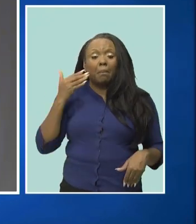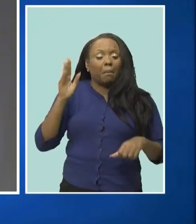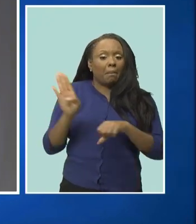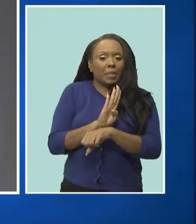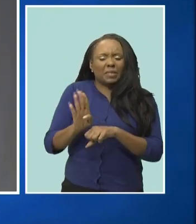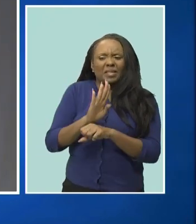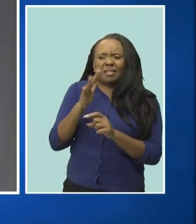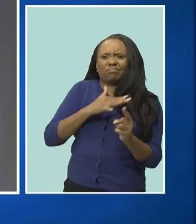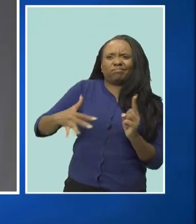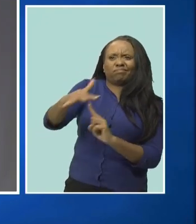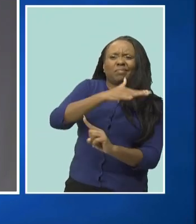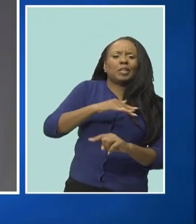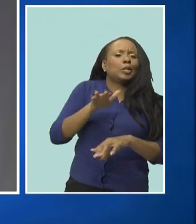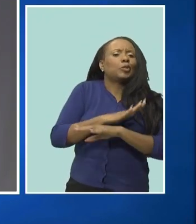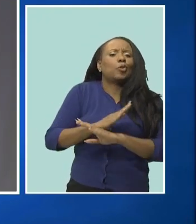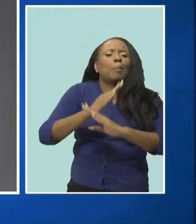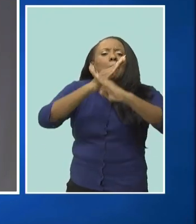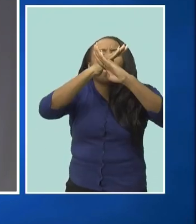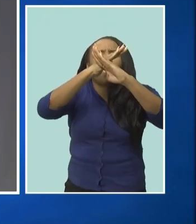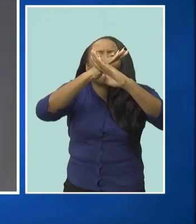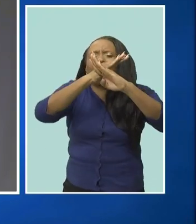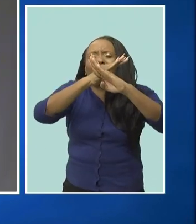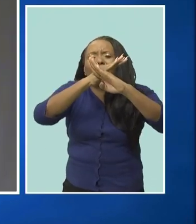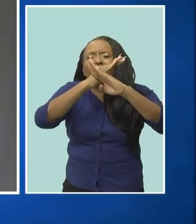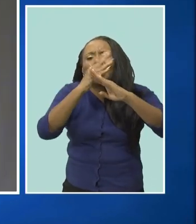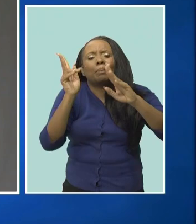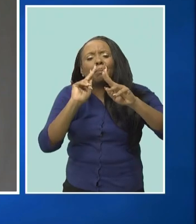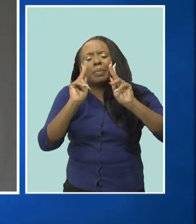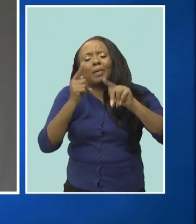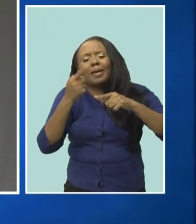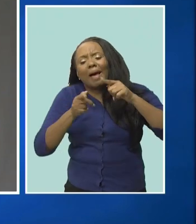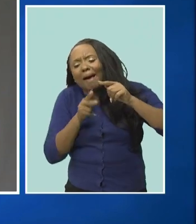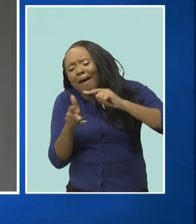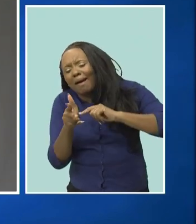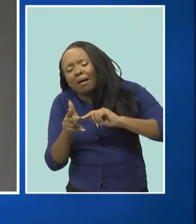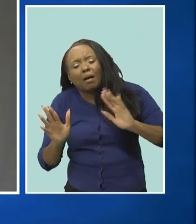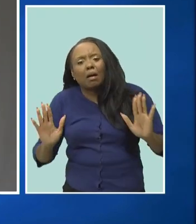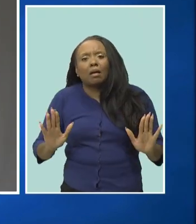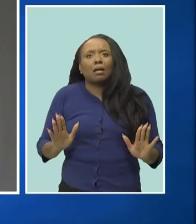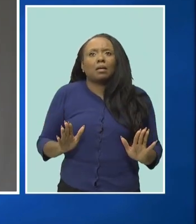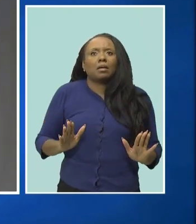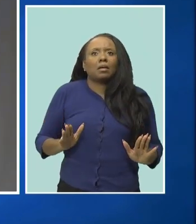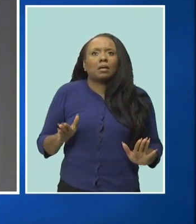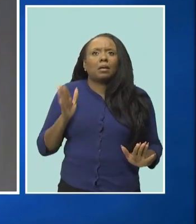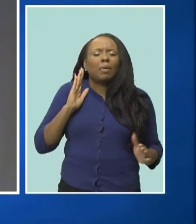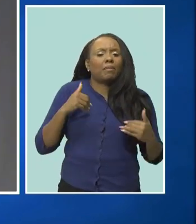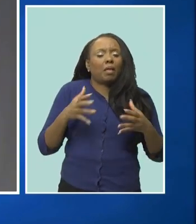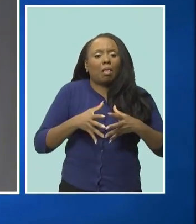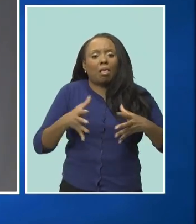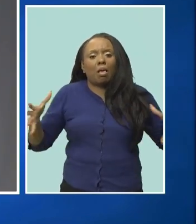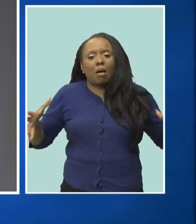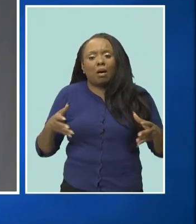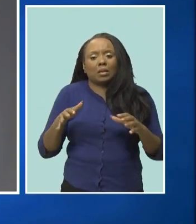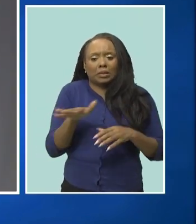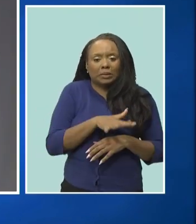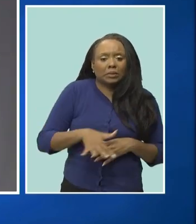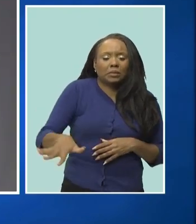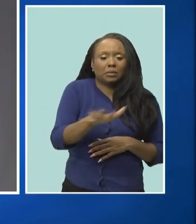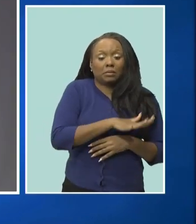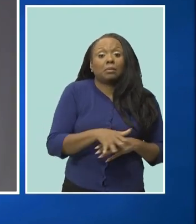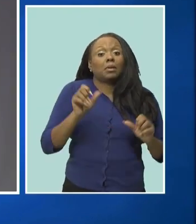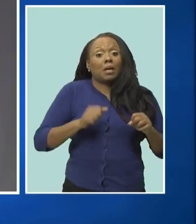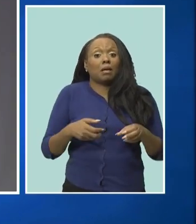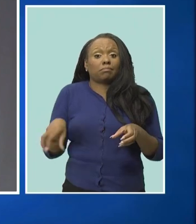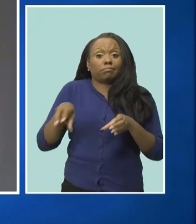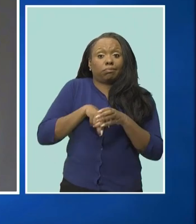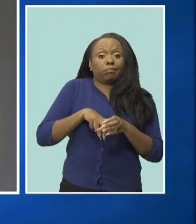the cbc don't block the entrances um later in the night you'll have so much parking so take the queue bus the queue bus